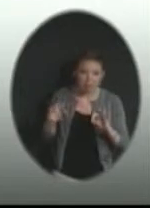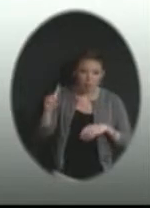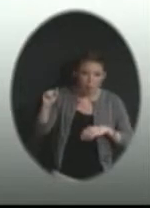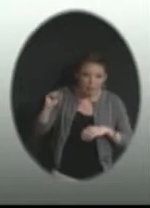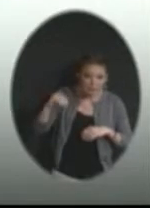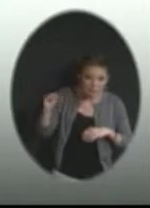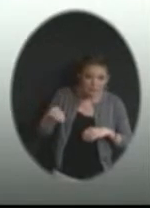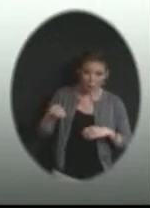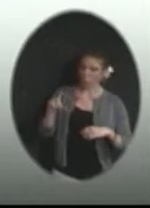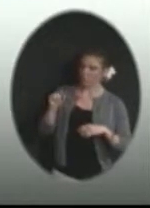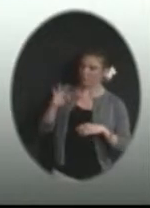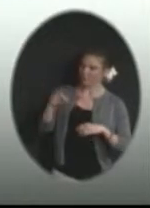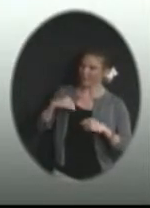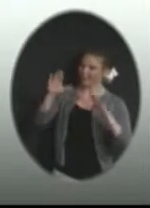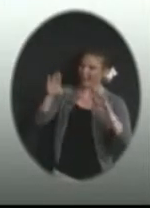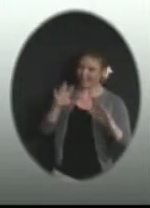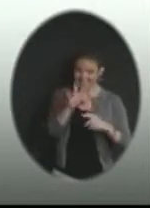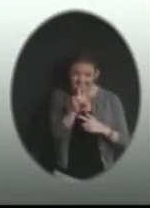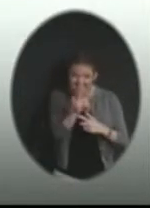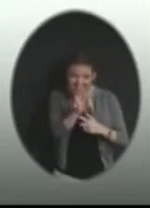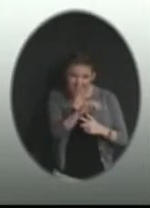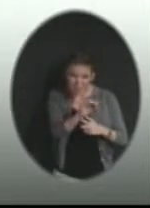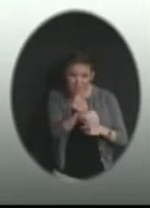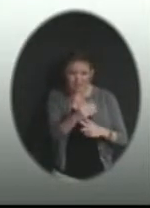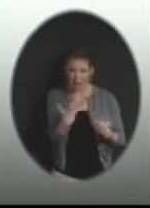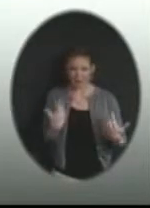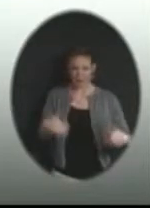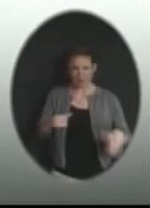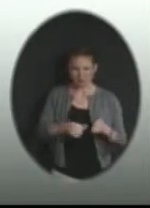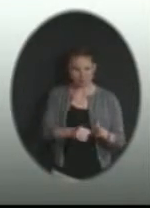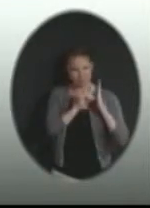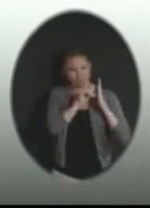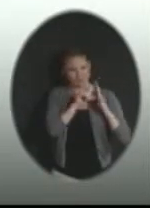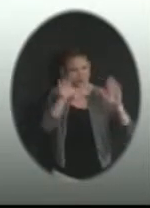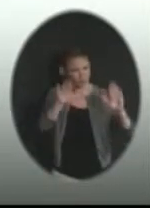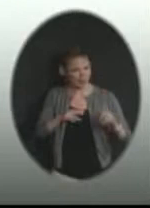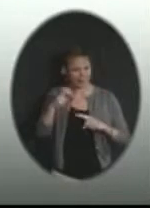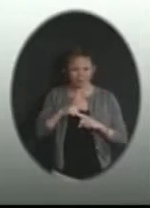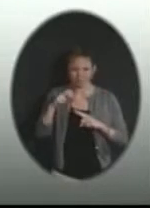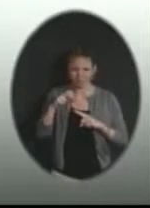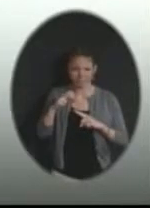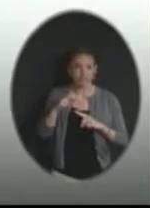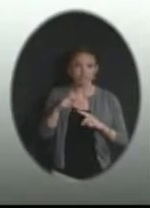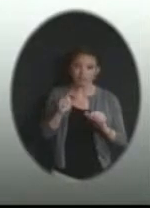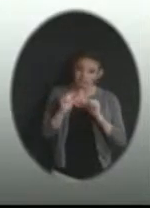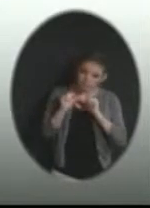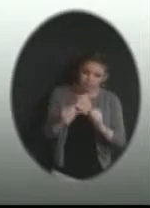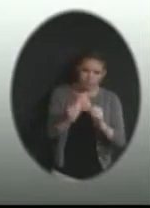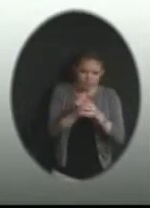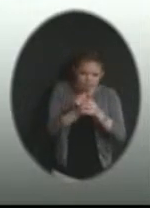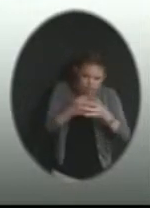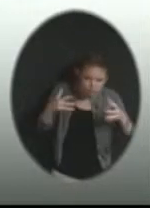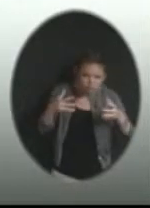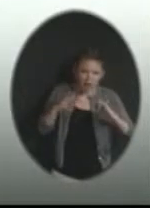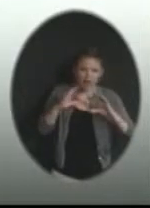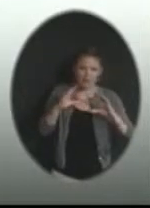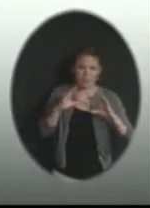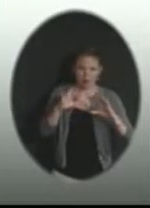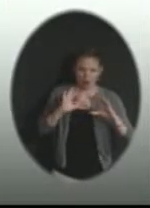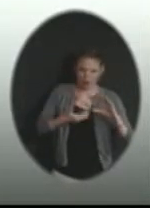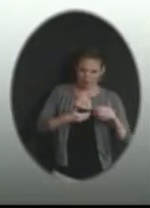statistically significant. We had 78%, so we should feel very good about that. We have continued to grow our classified